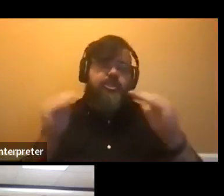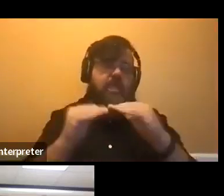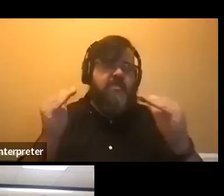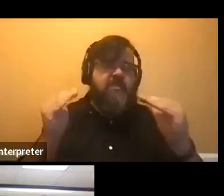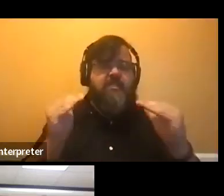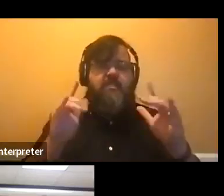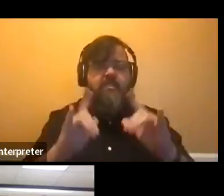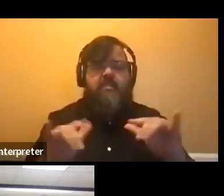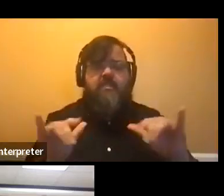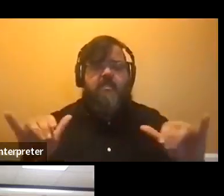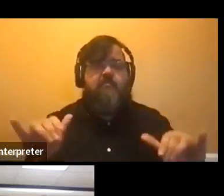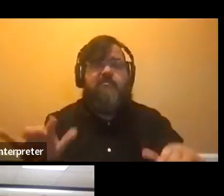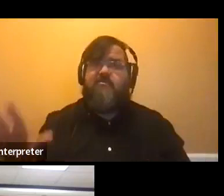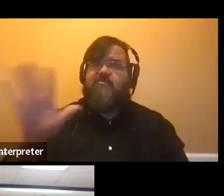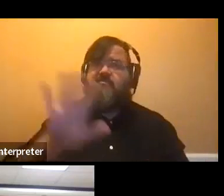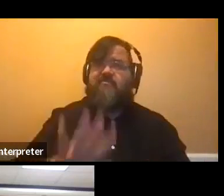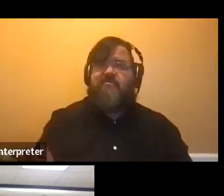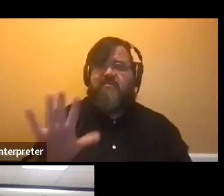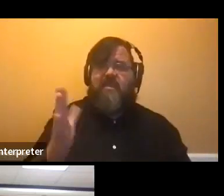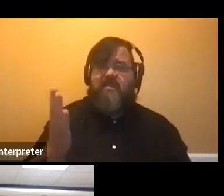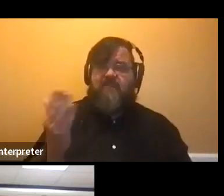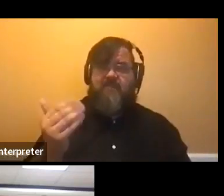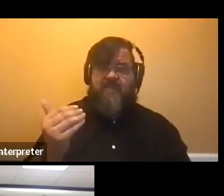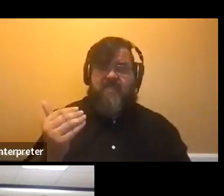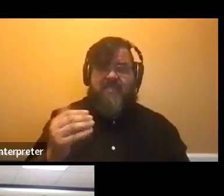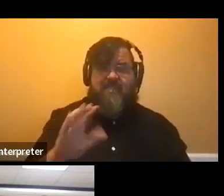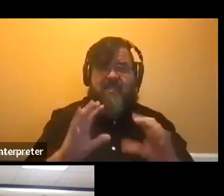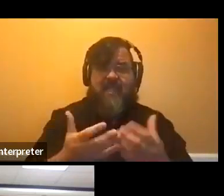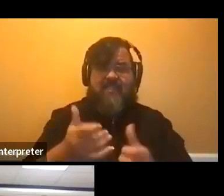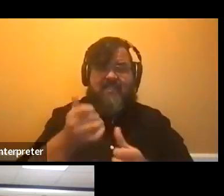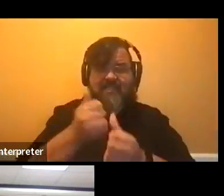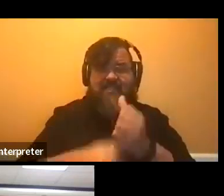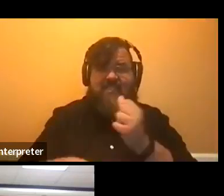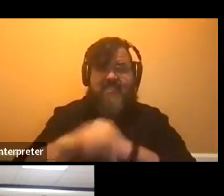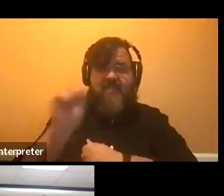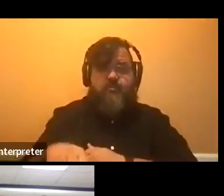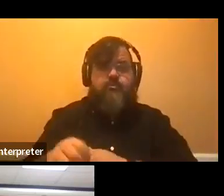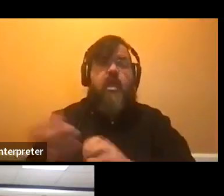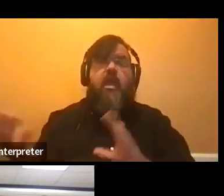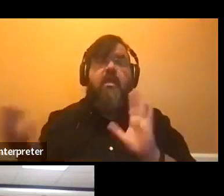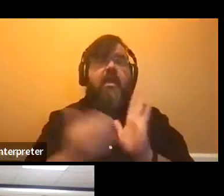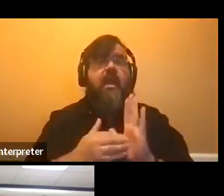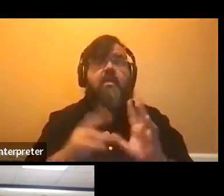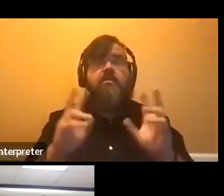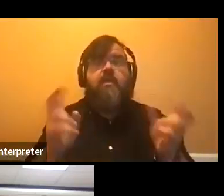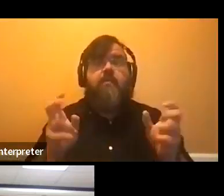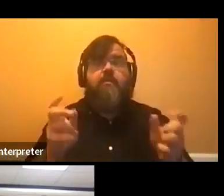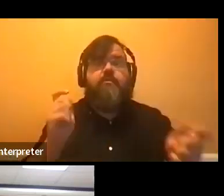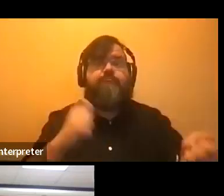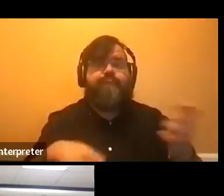-ish seminars each semester. And again, the topics are always changing.